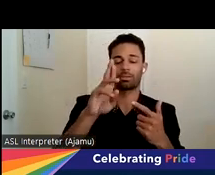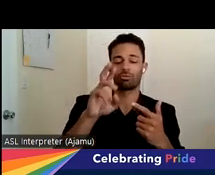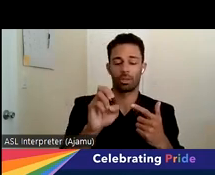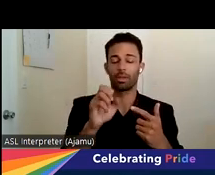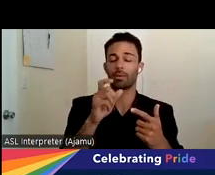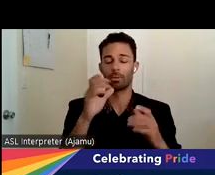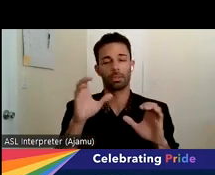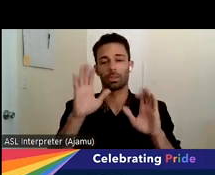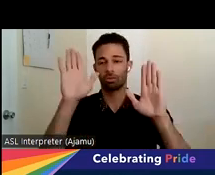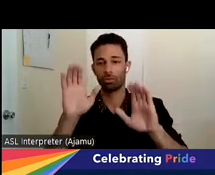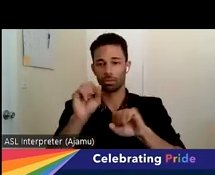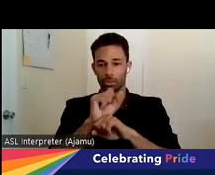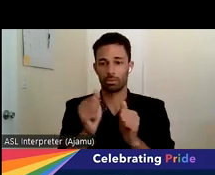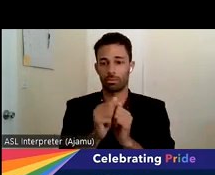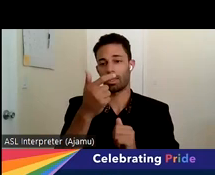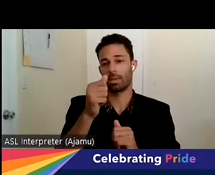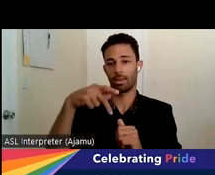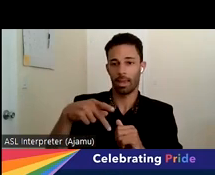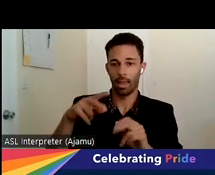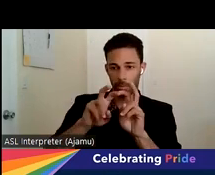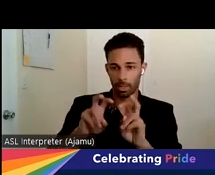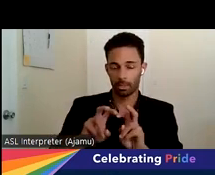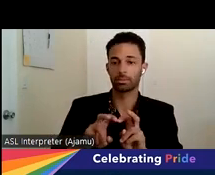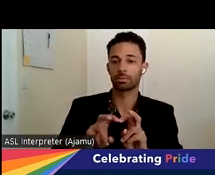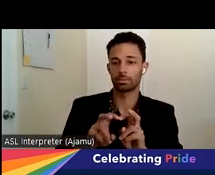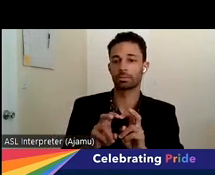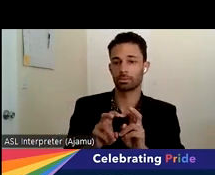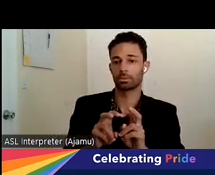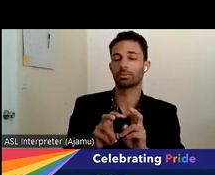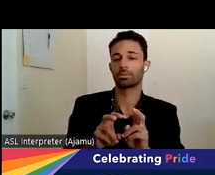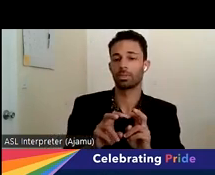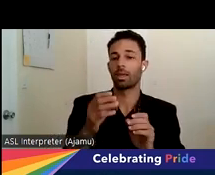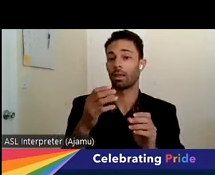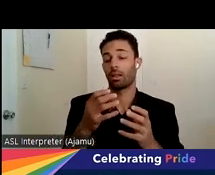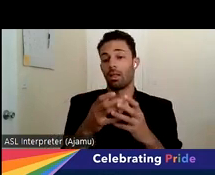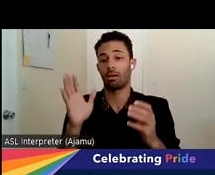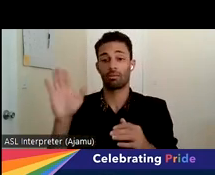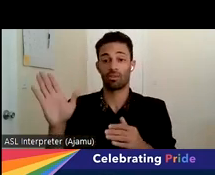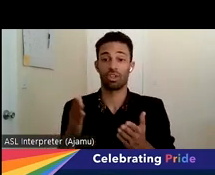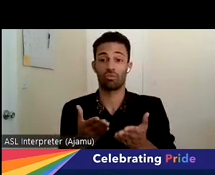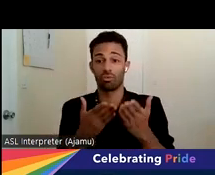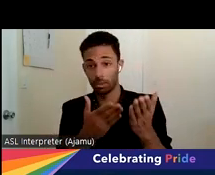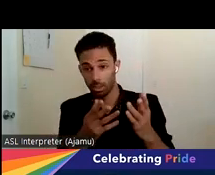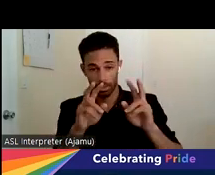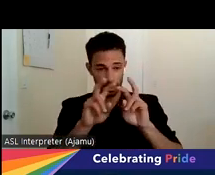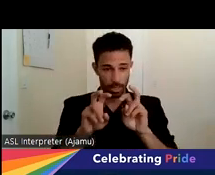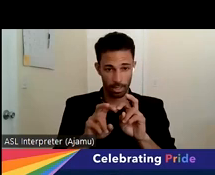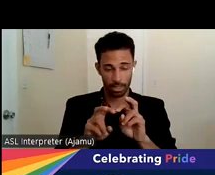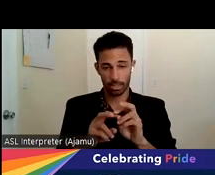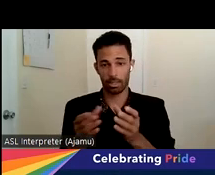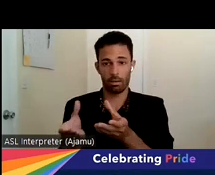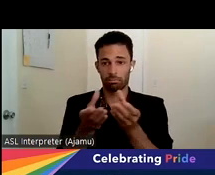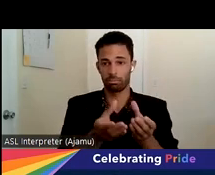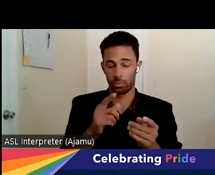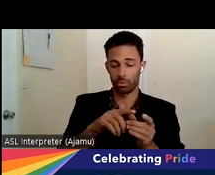job with the gap analysis and much of their recommendations and scenarios that they've analyzed and presented to the EDJCC